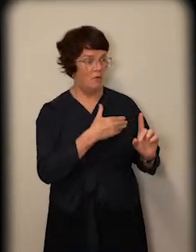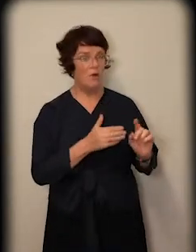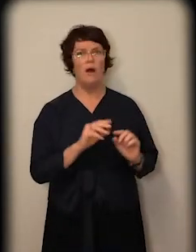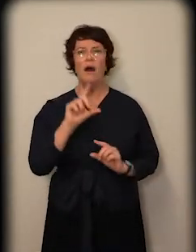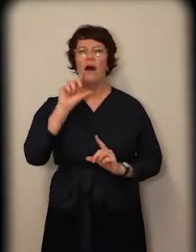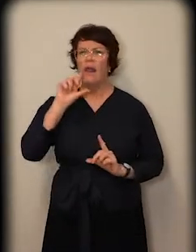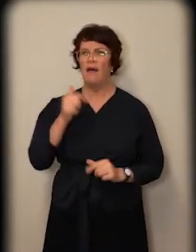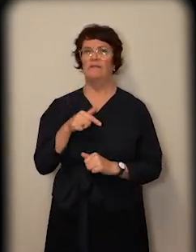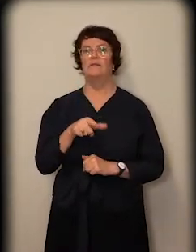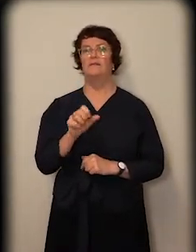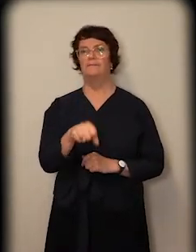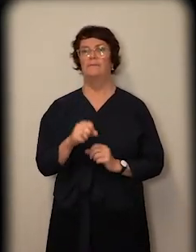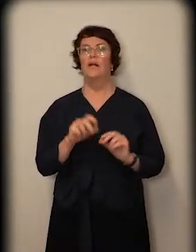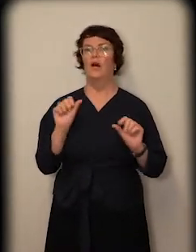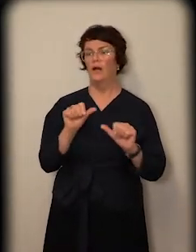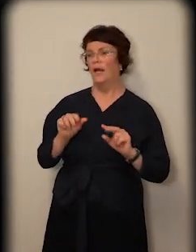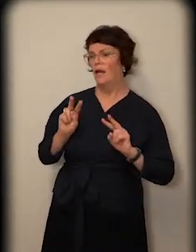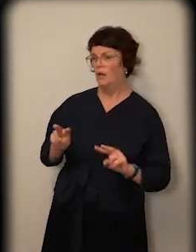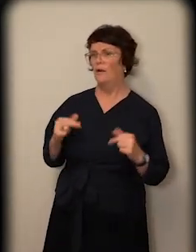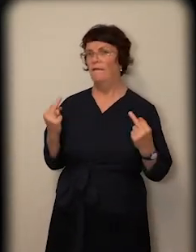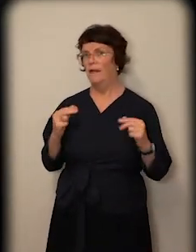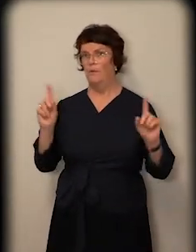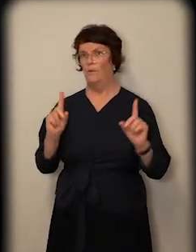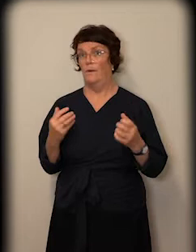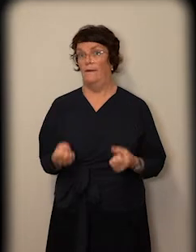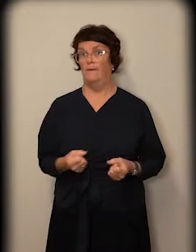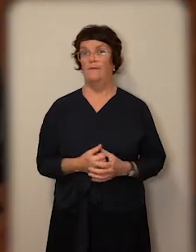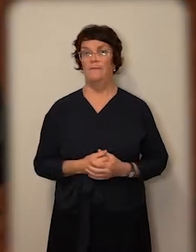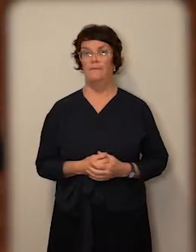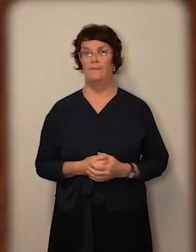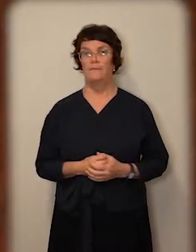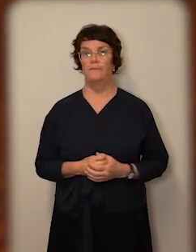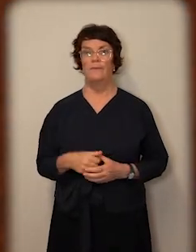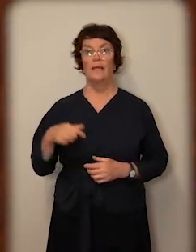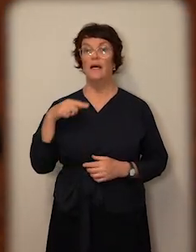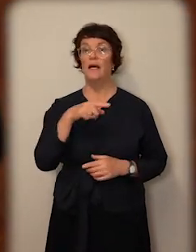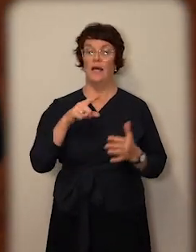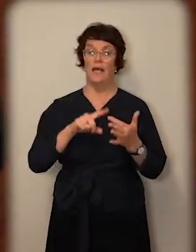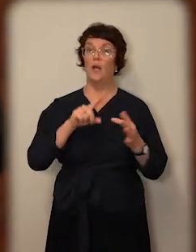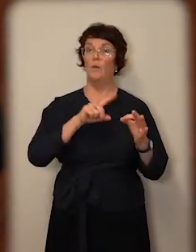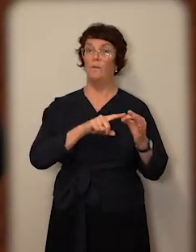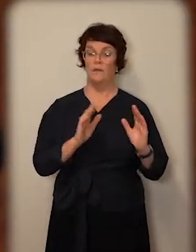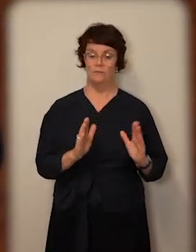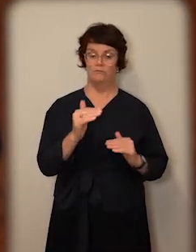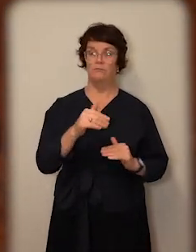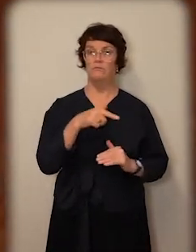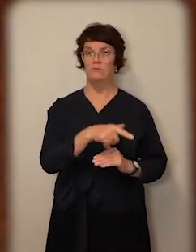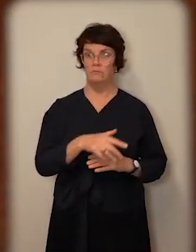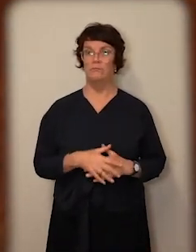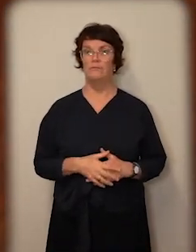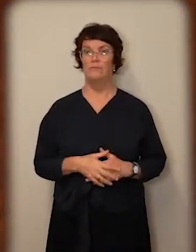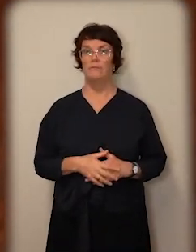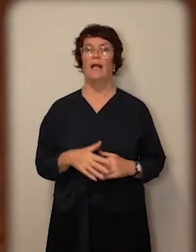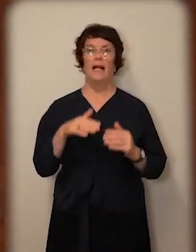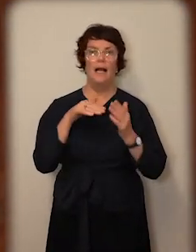loved it. Oh, that's great. Well, let's see what we have available for you. The desktop hearing shuttle has a microphone at the